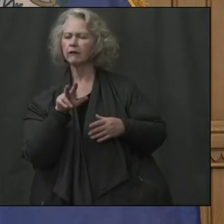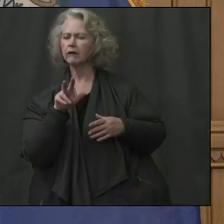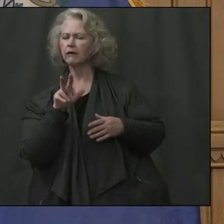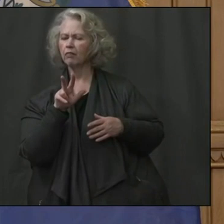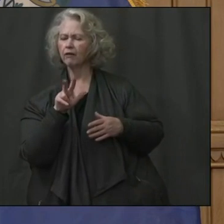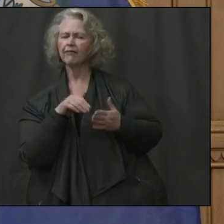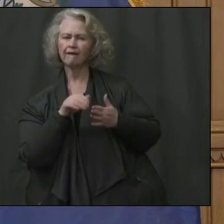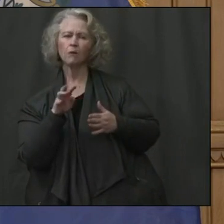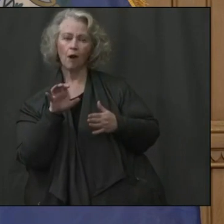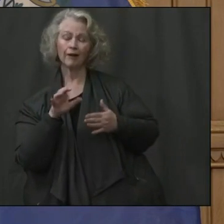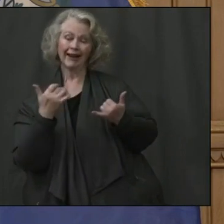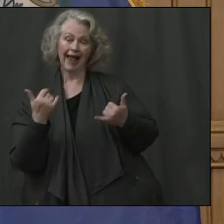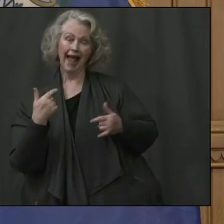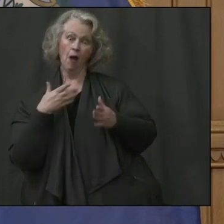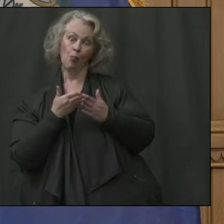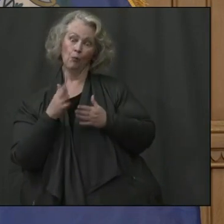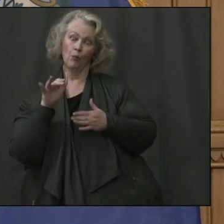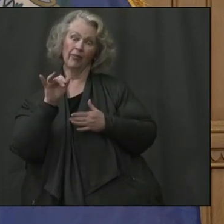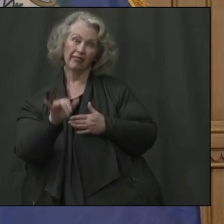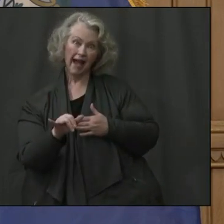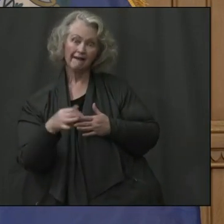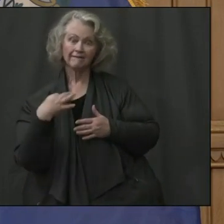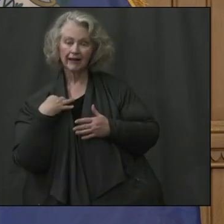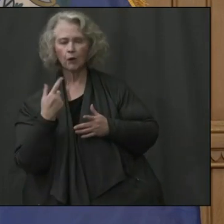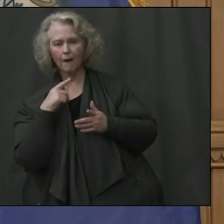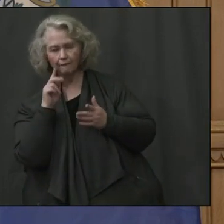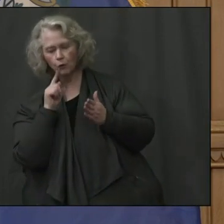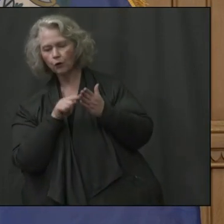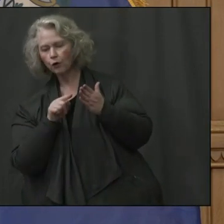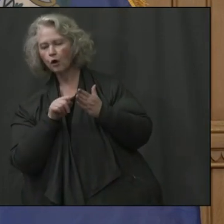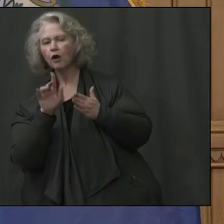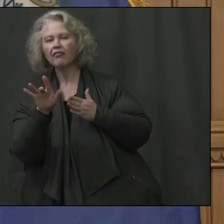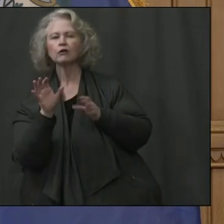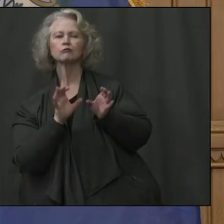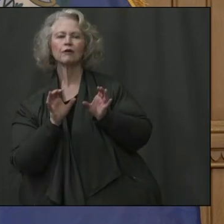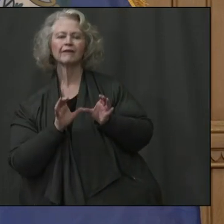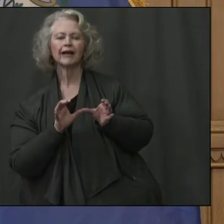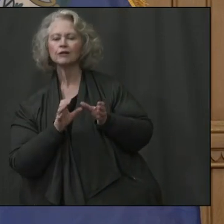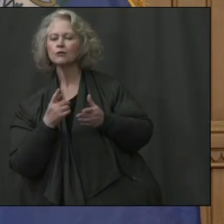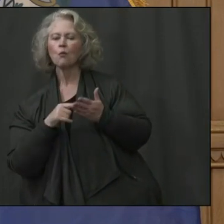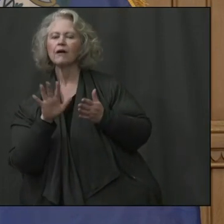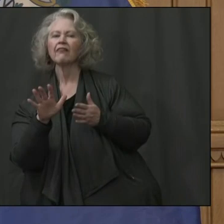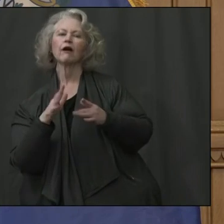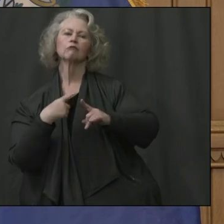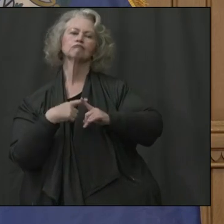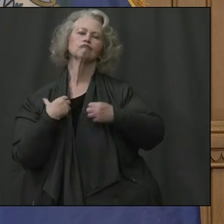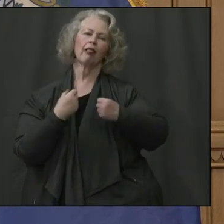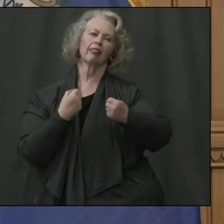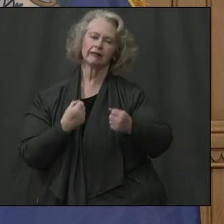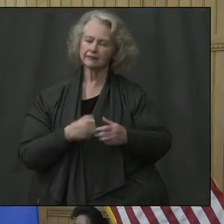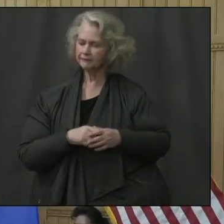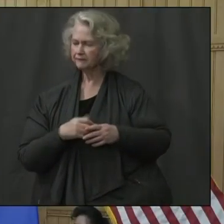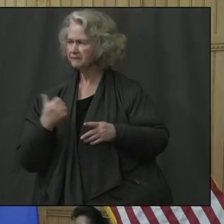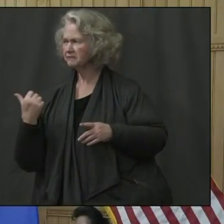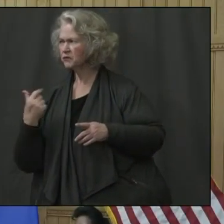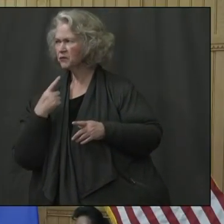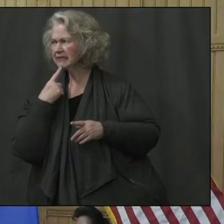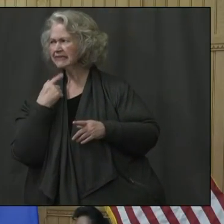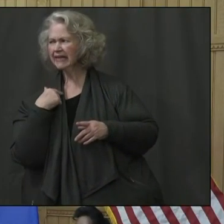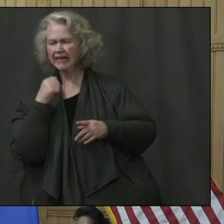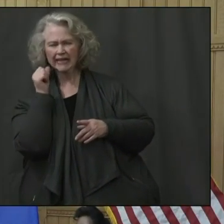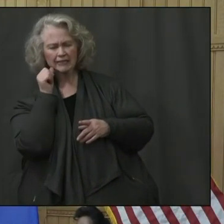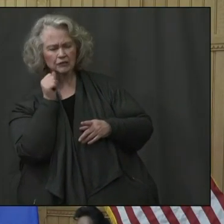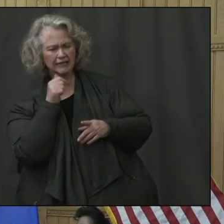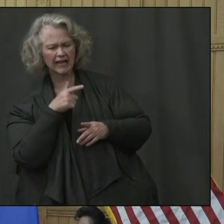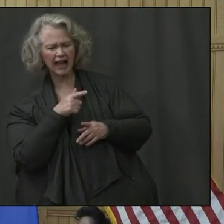go through that list of volunteers, check their certification, see what their strengths are. Governor yesterday, mentioned that there was conversation going